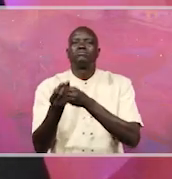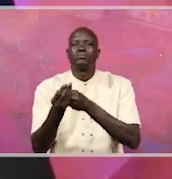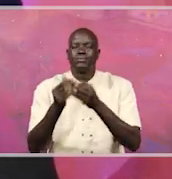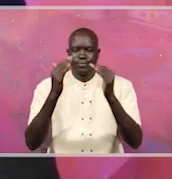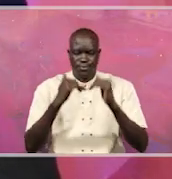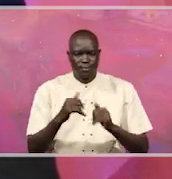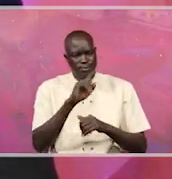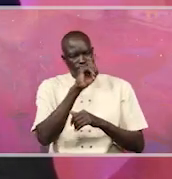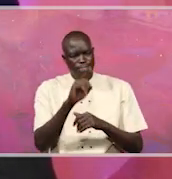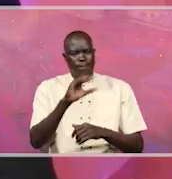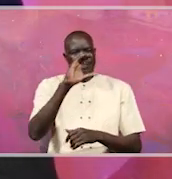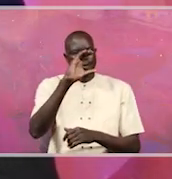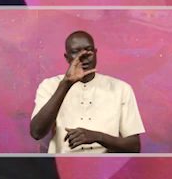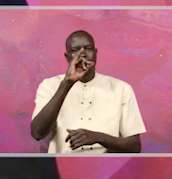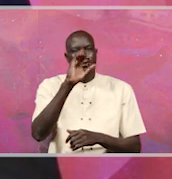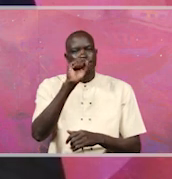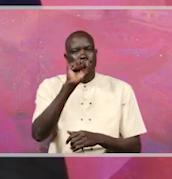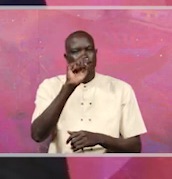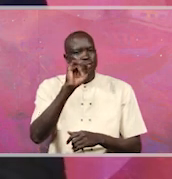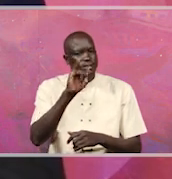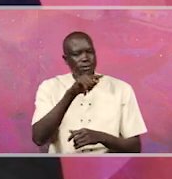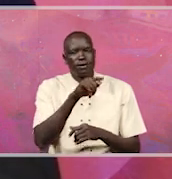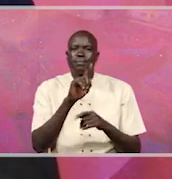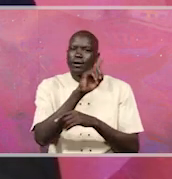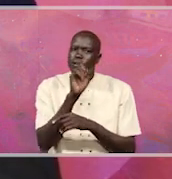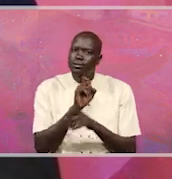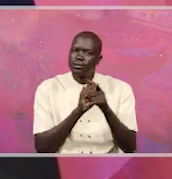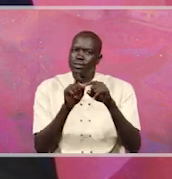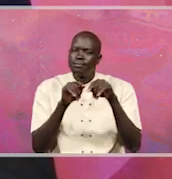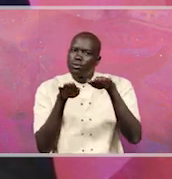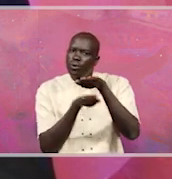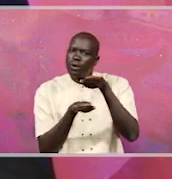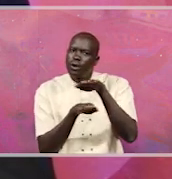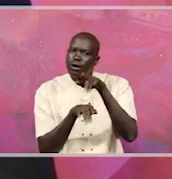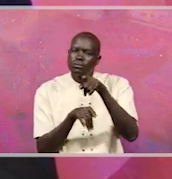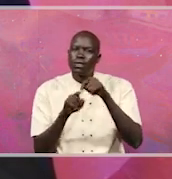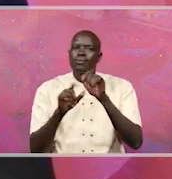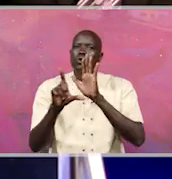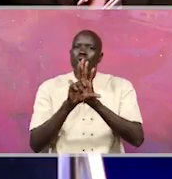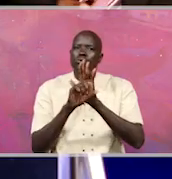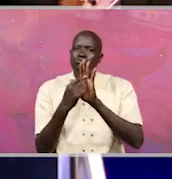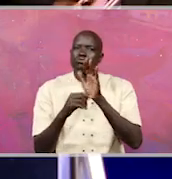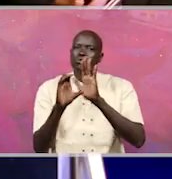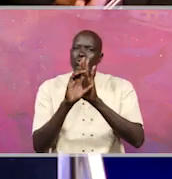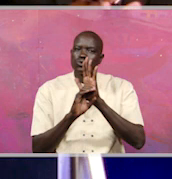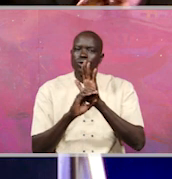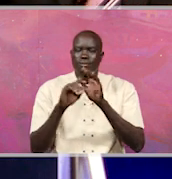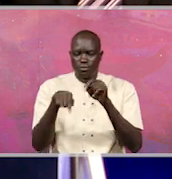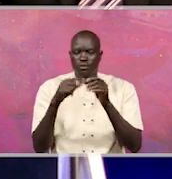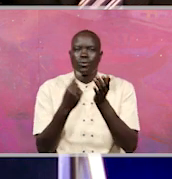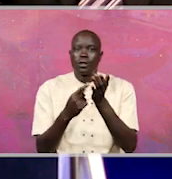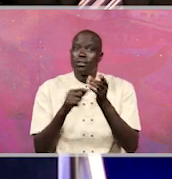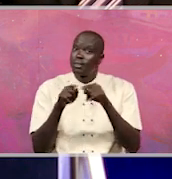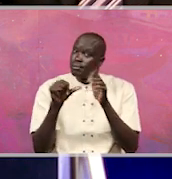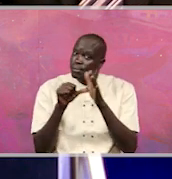question. In your opinion, is the law a problem? The current law of Uganda, the constitution, is it a problem in the